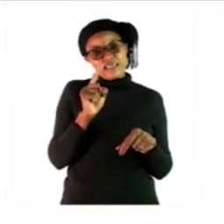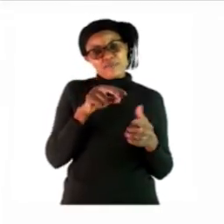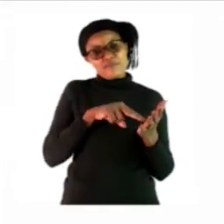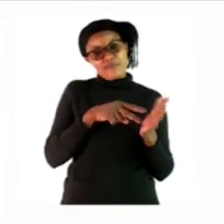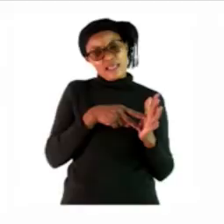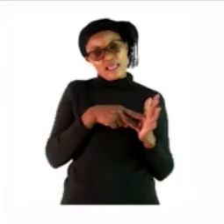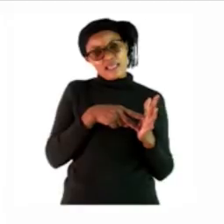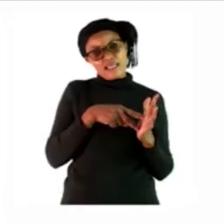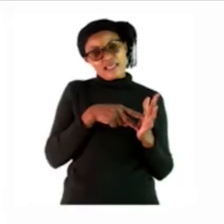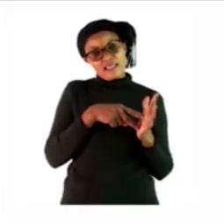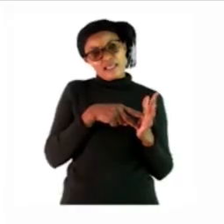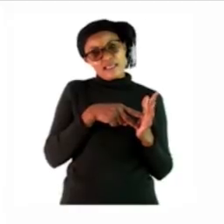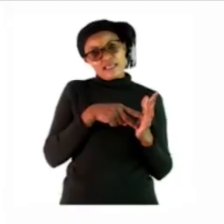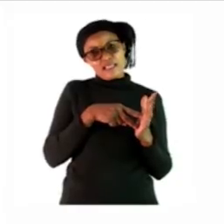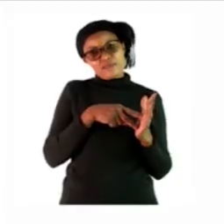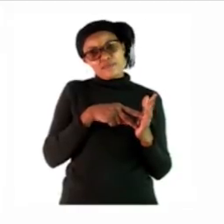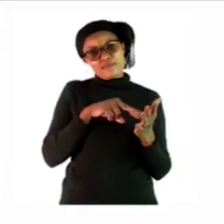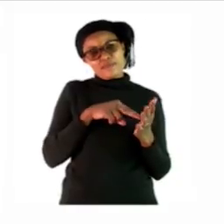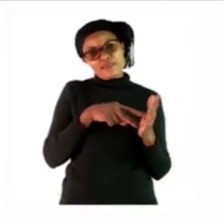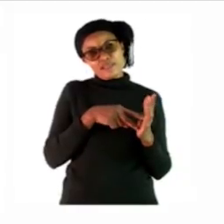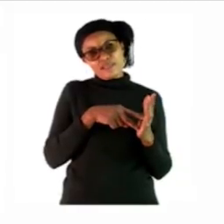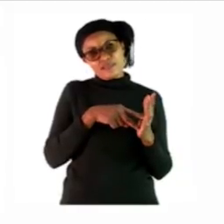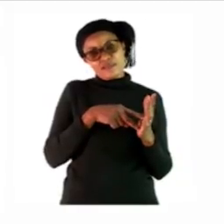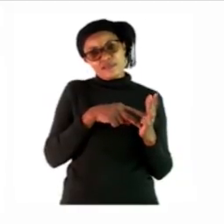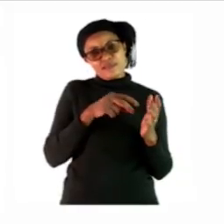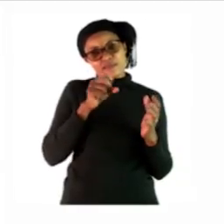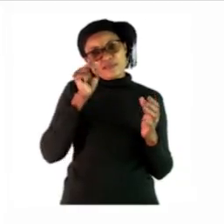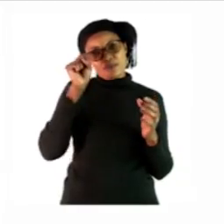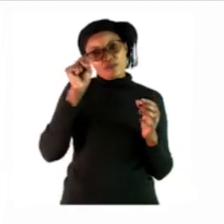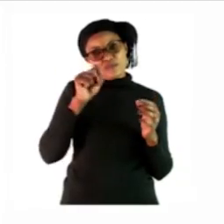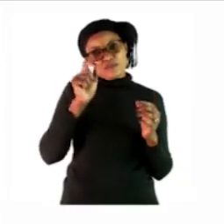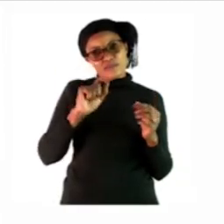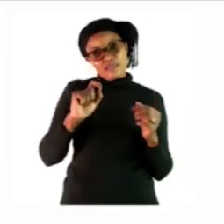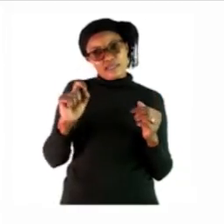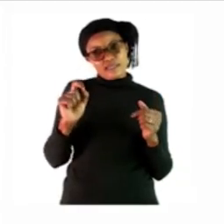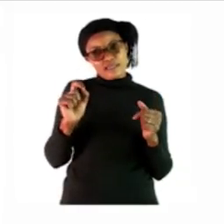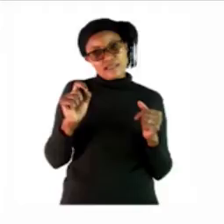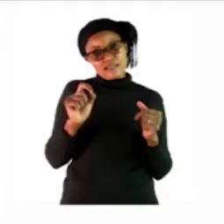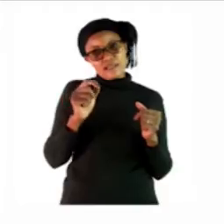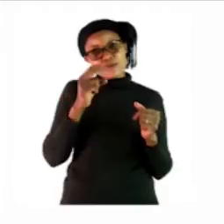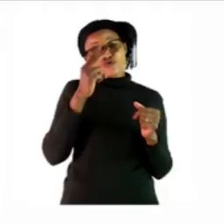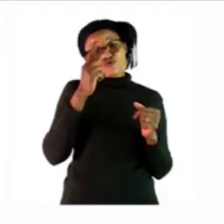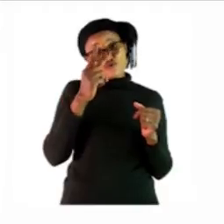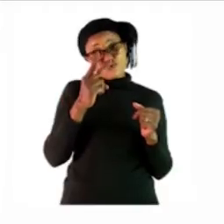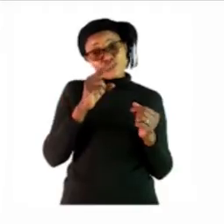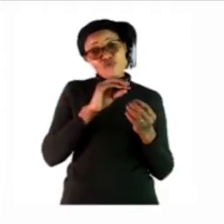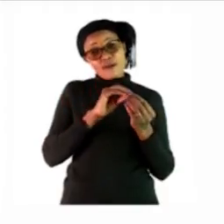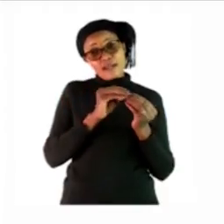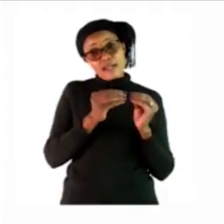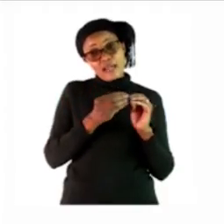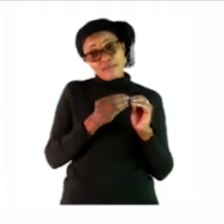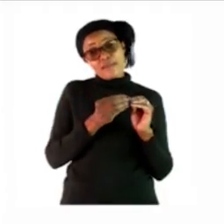equation means you have to write two numbers or